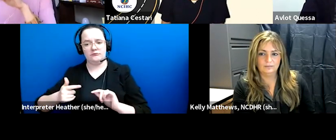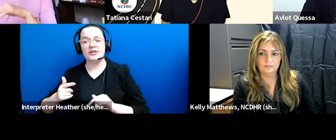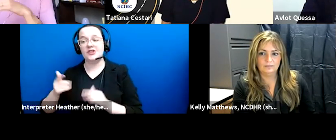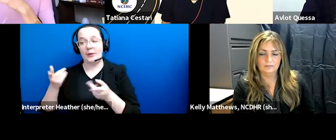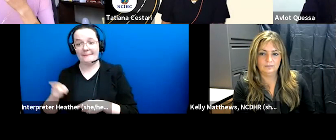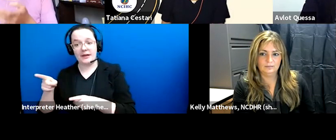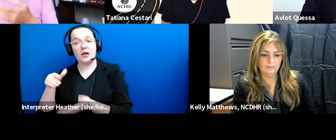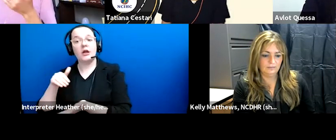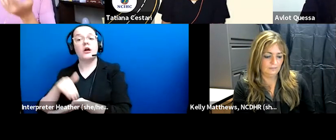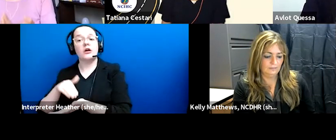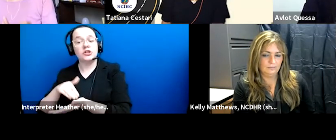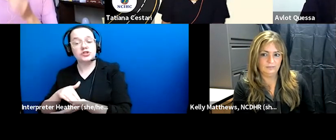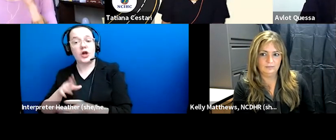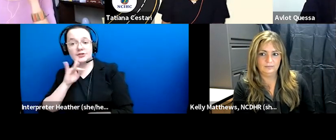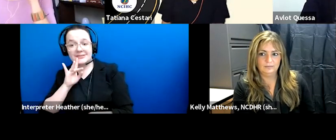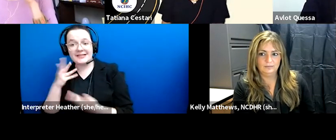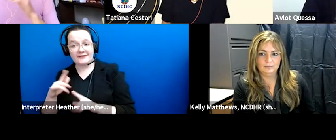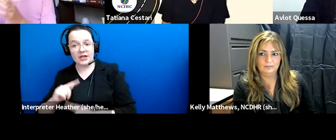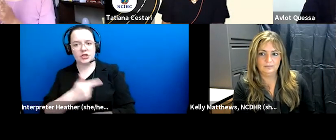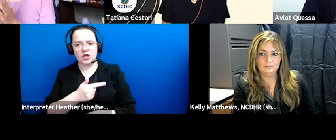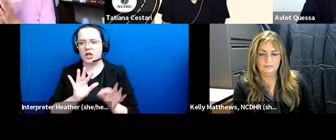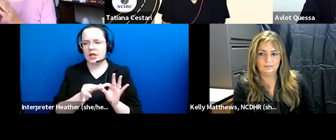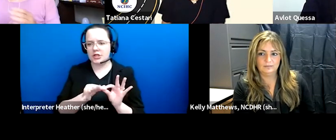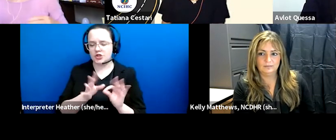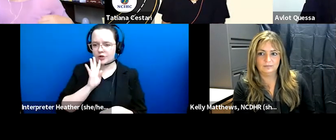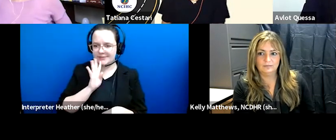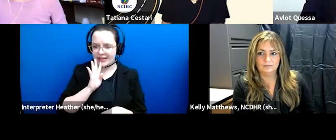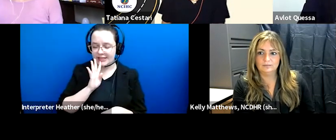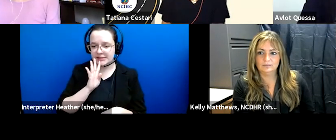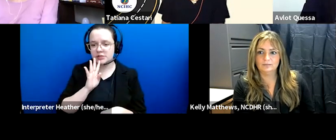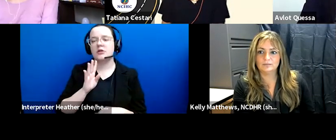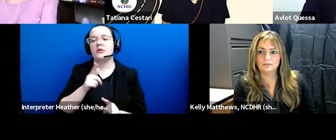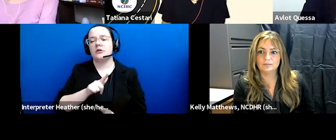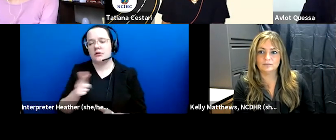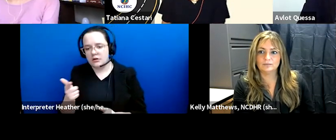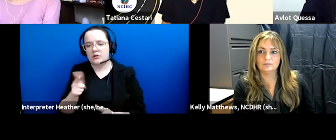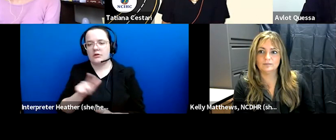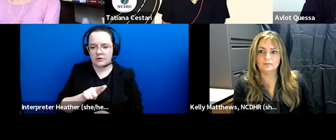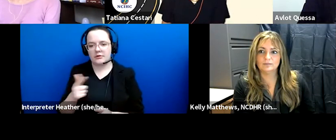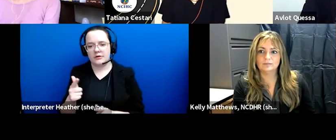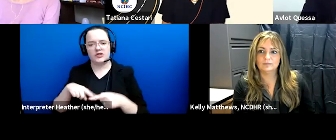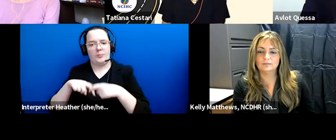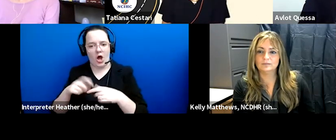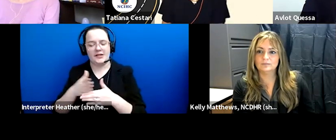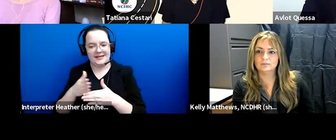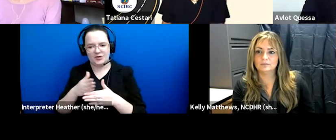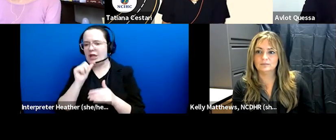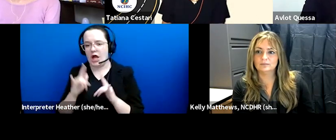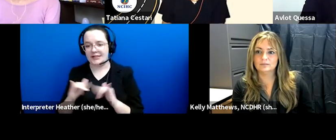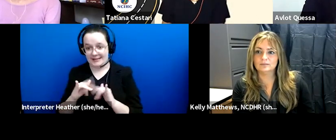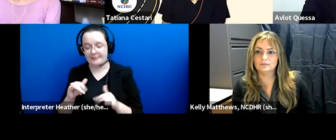interpreter speaks patient speaks and then interpreter speaks right not simultaneously and then the third day is focused on health care appropriate